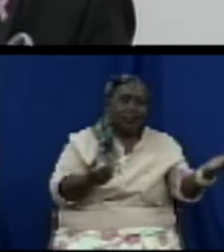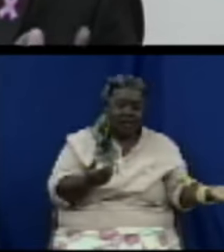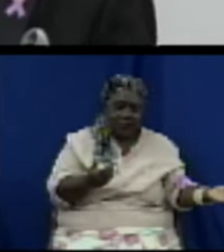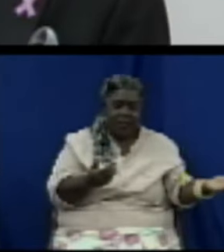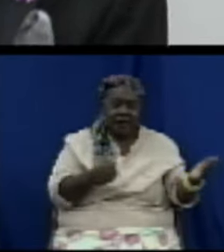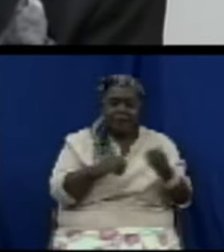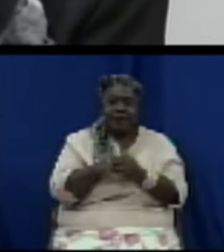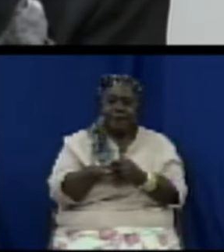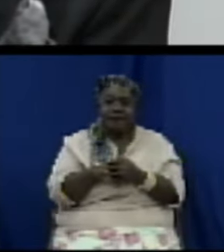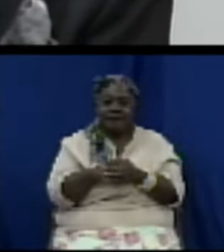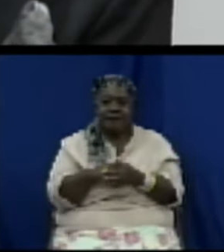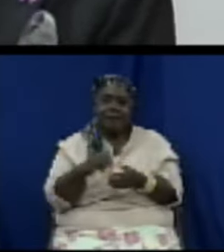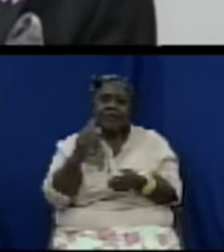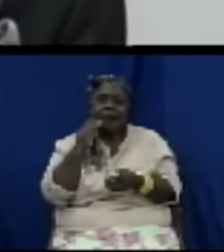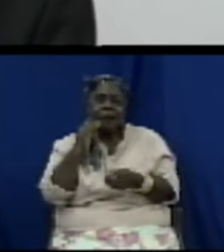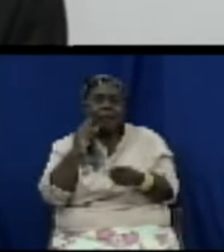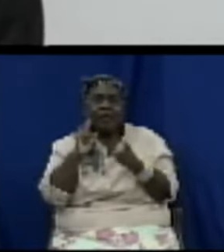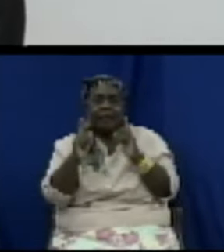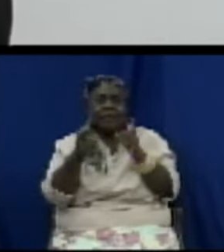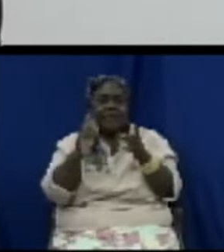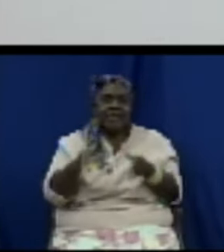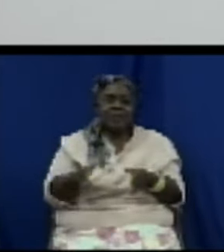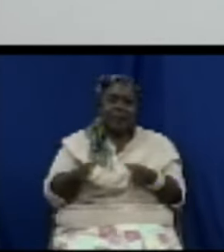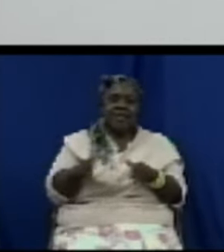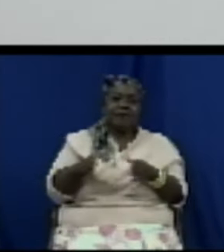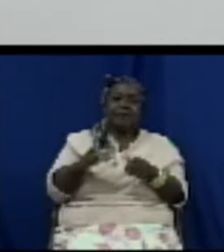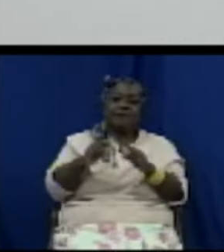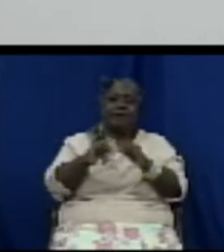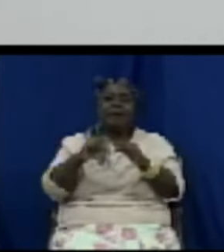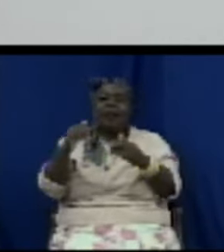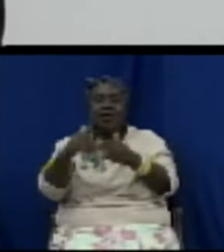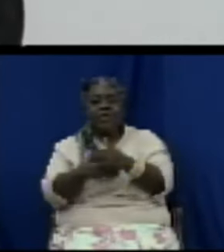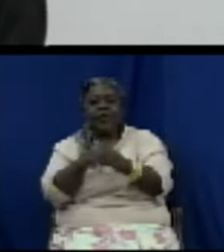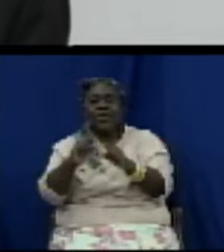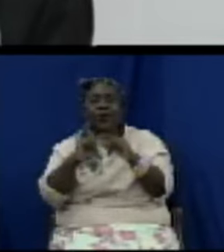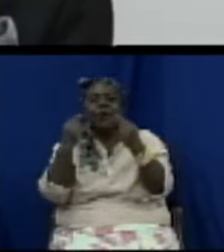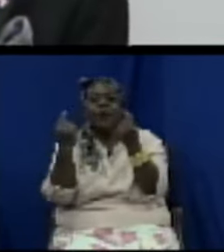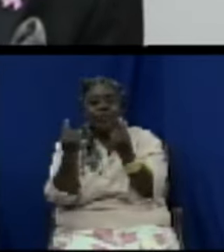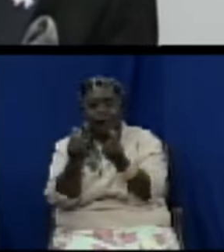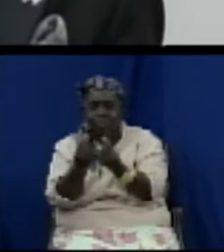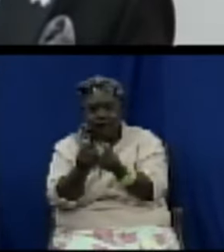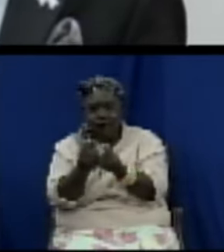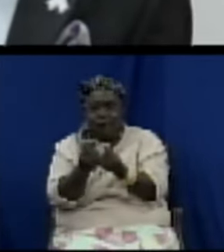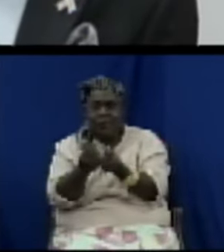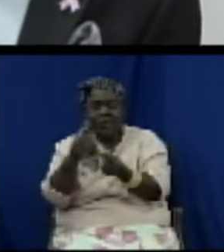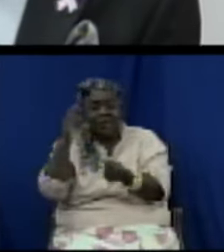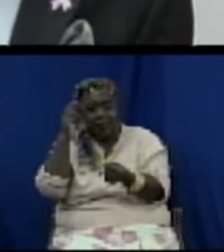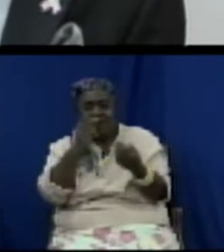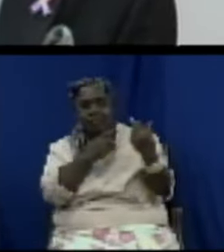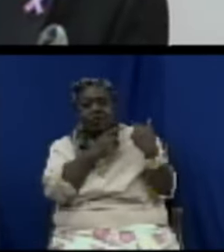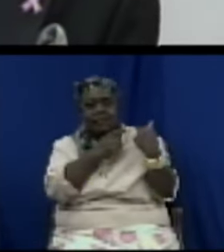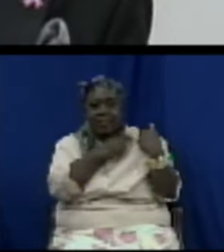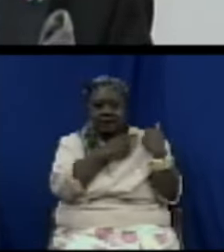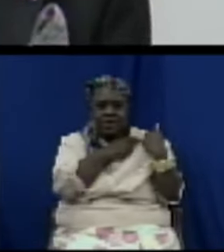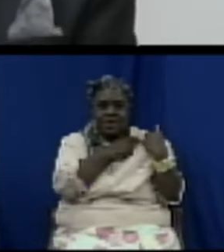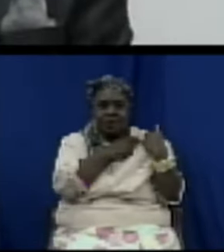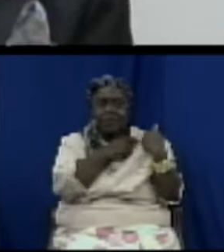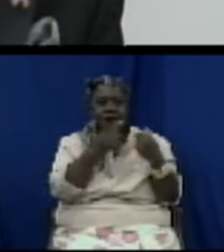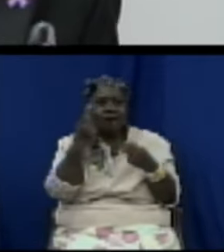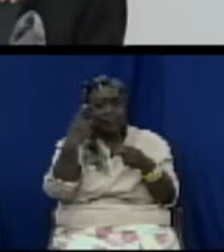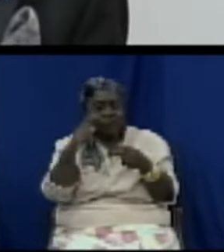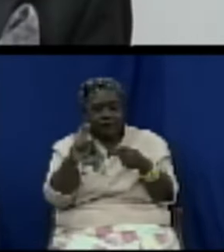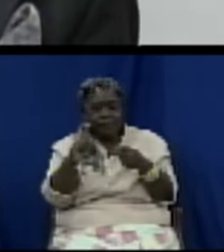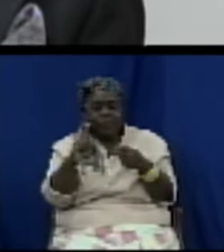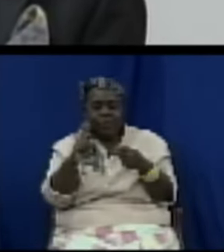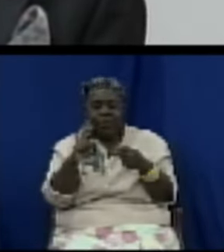Madam Speaker the board and the consumer affairs department will be responsible for the administration of the